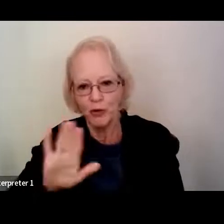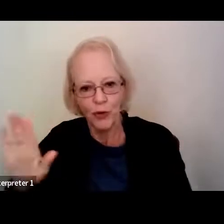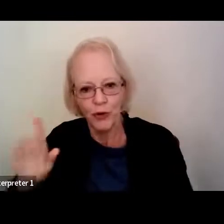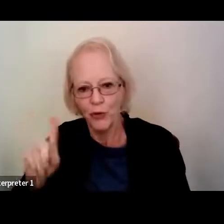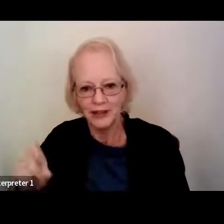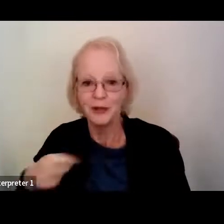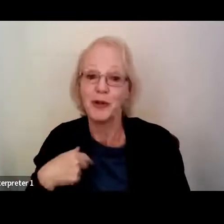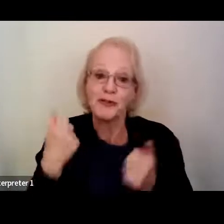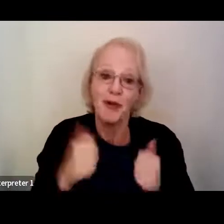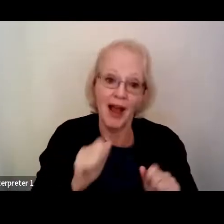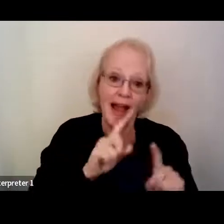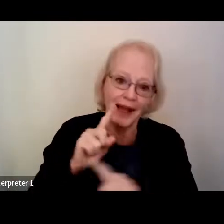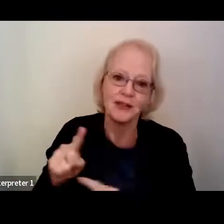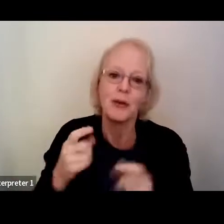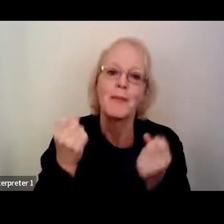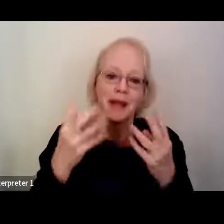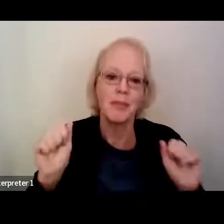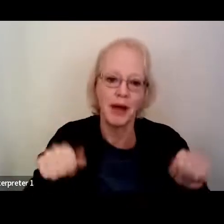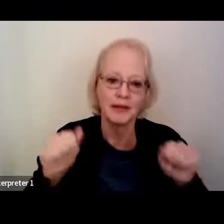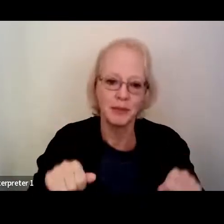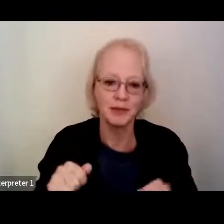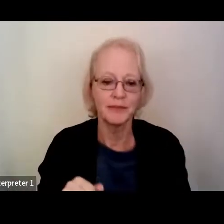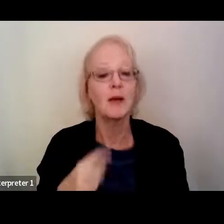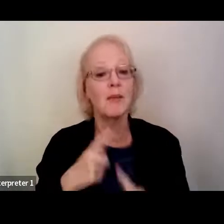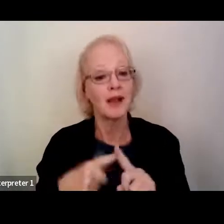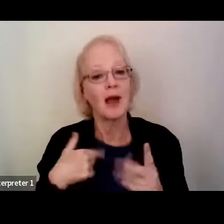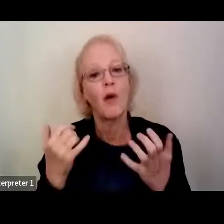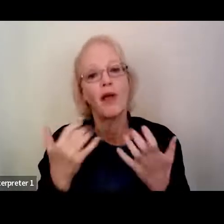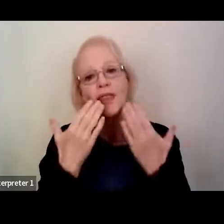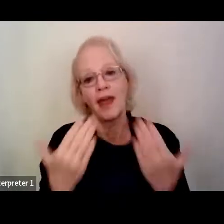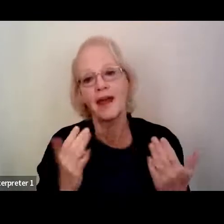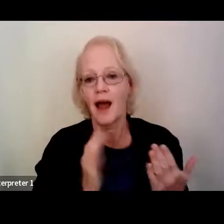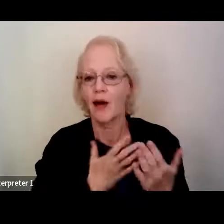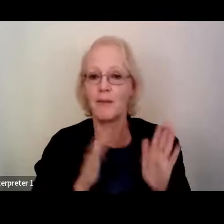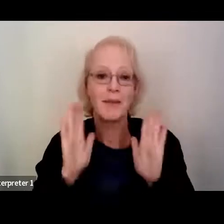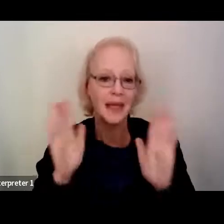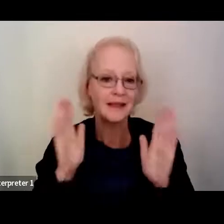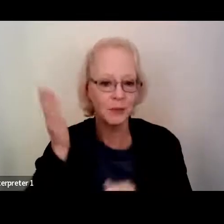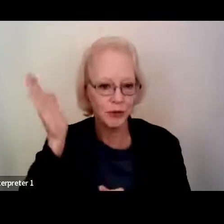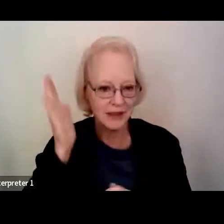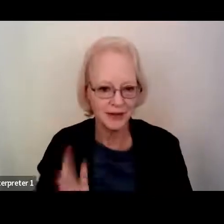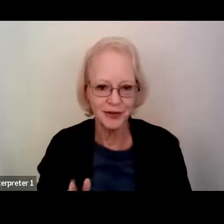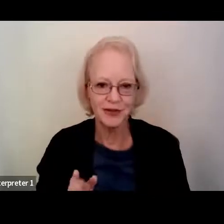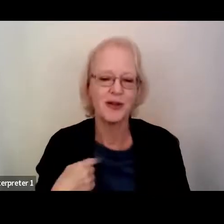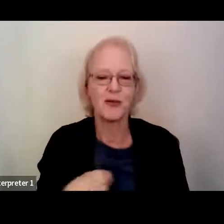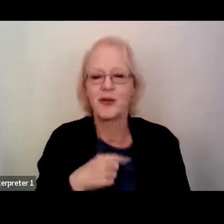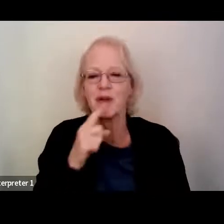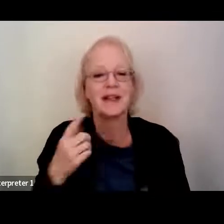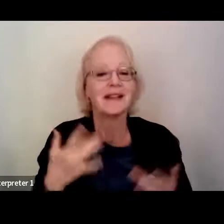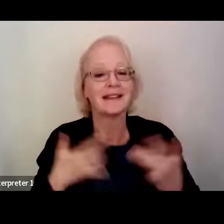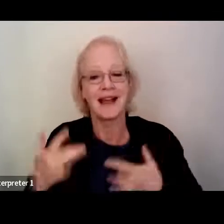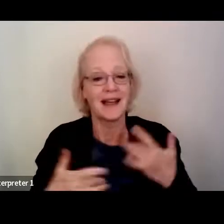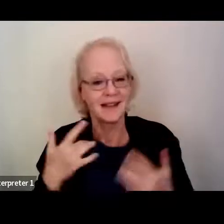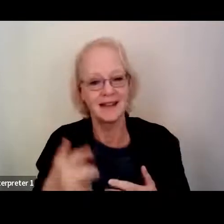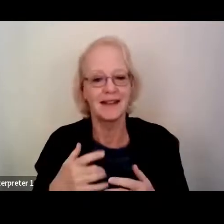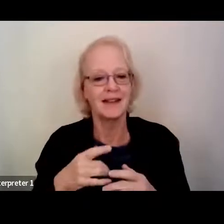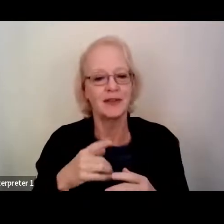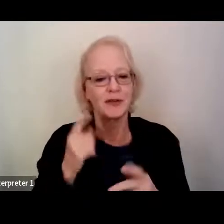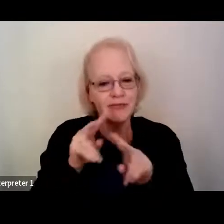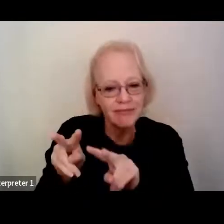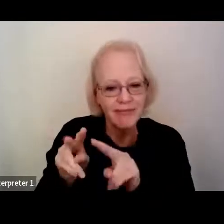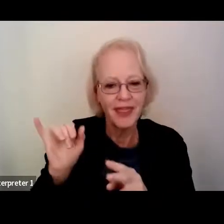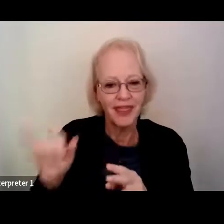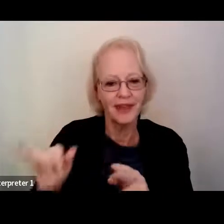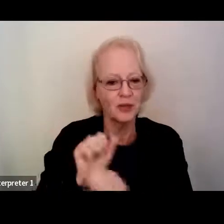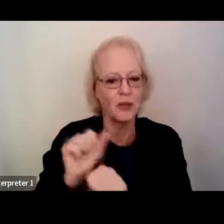I also want to thank our amazing presenters so much. We are so excited to follow this incredible work as it